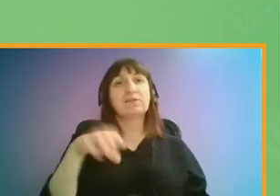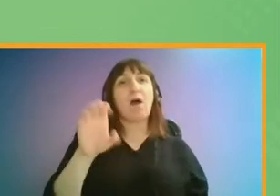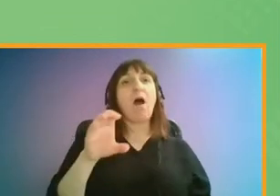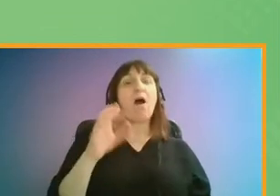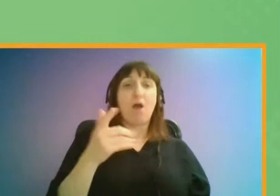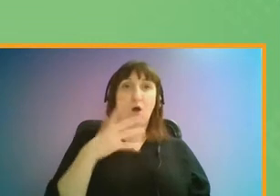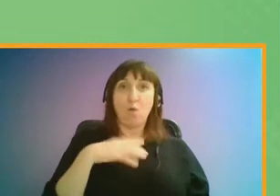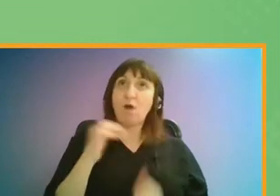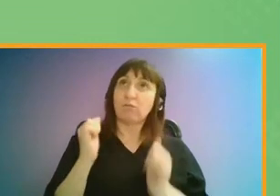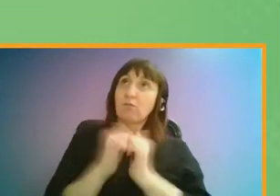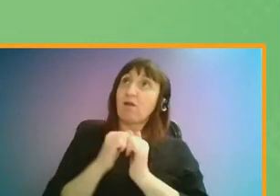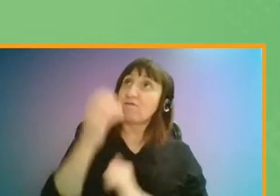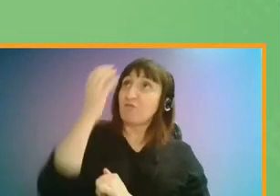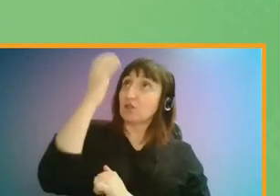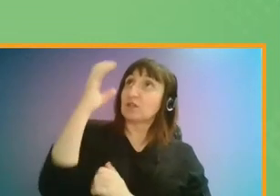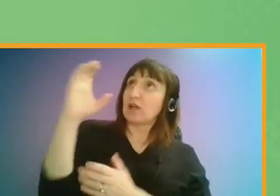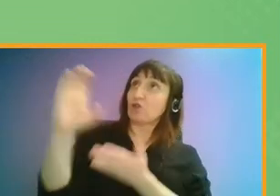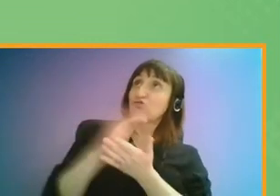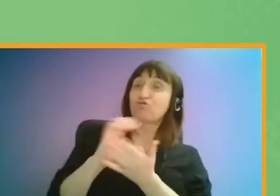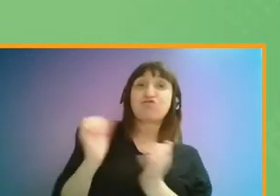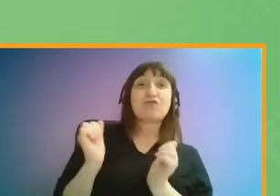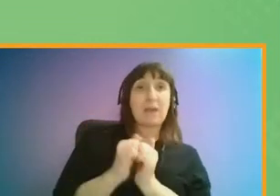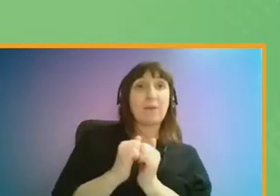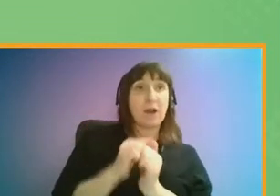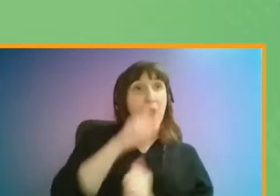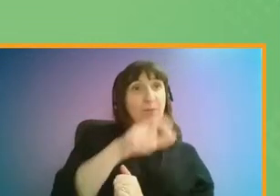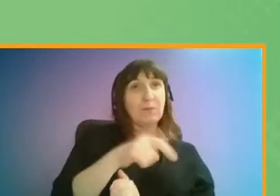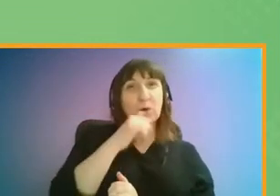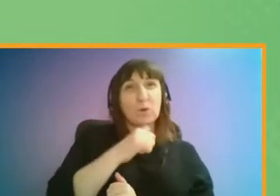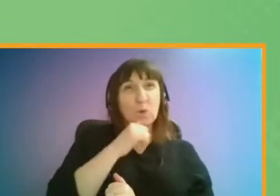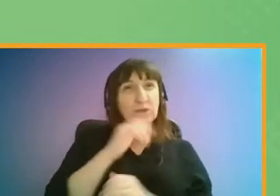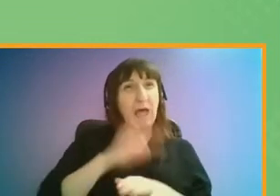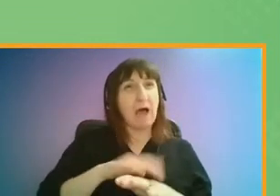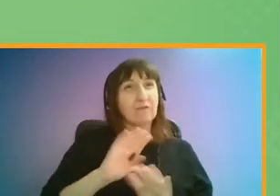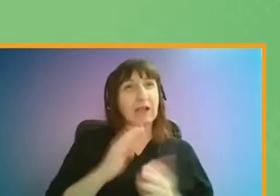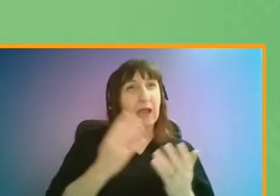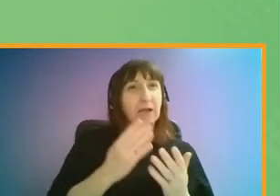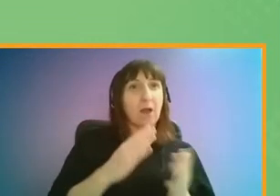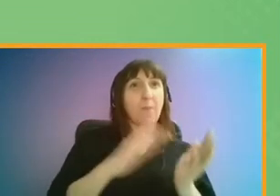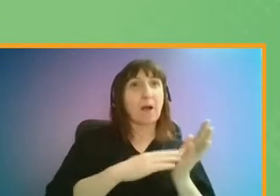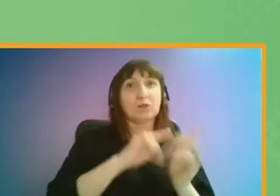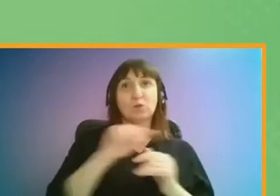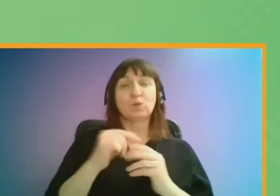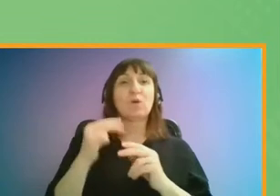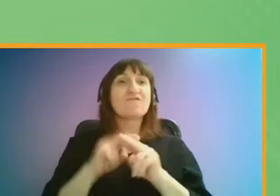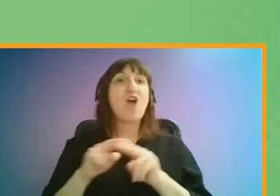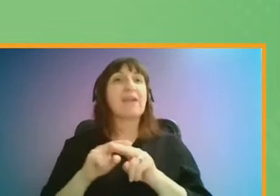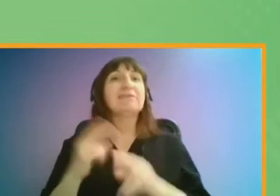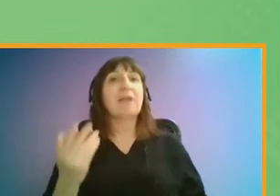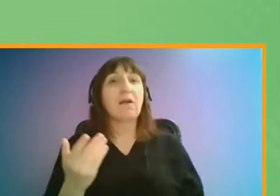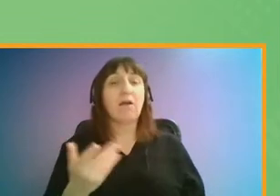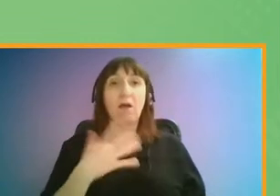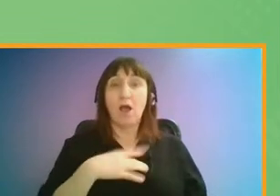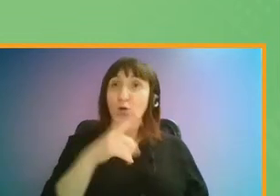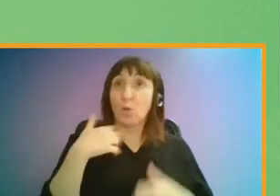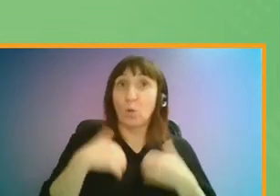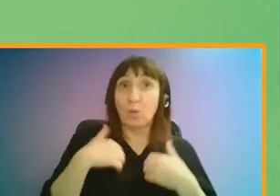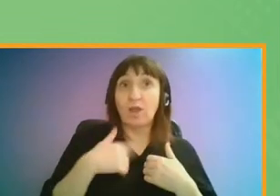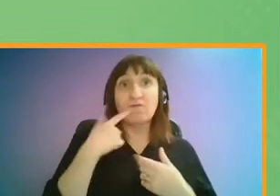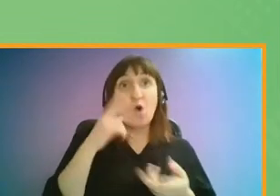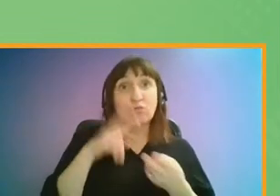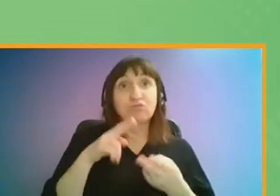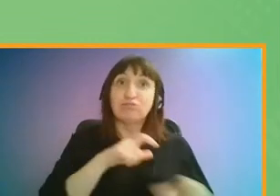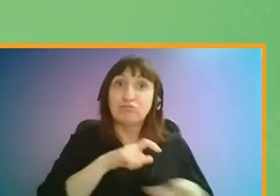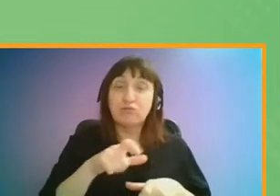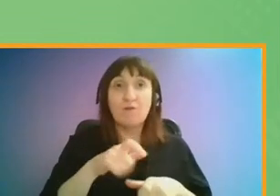funding agreement with the government, in which holders of these concessions can only use them after 9am on weekdays. There is much enthusiasm for both concessionary tickets to be